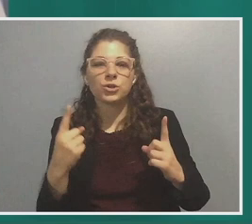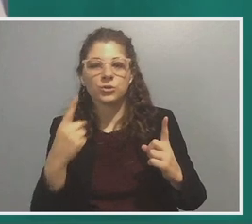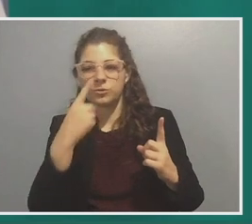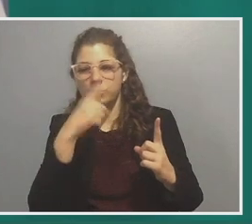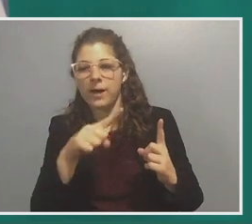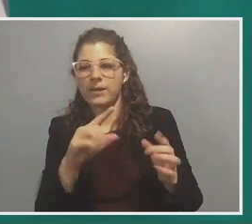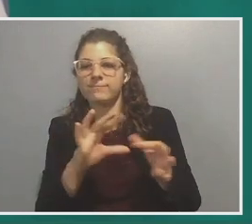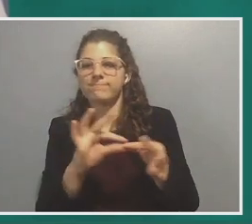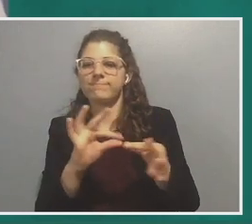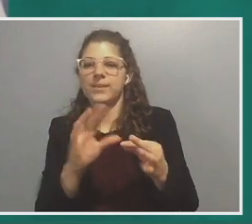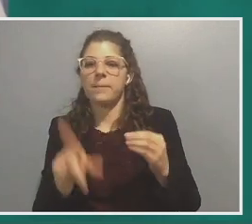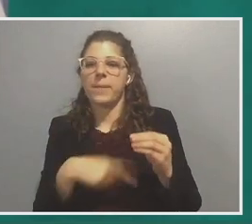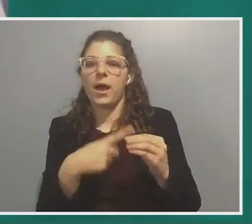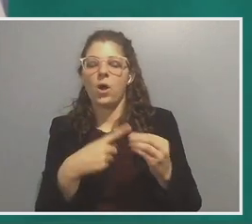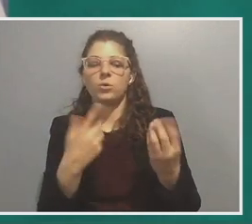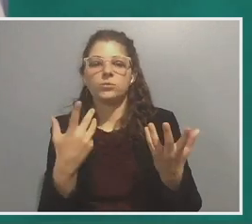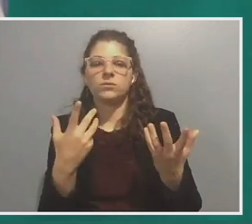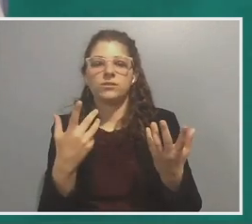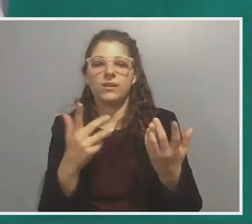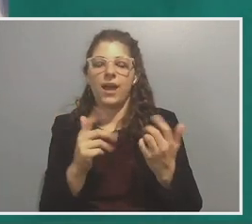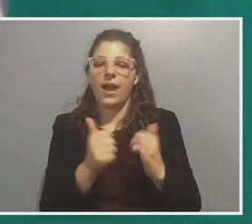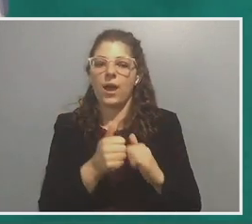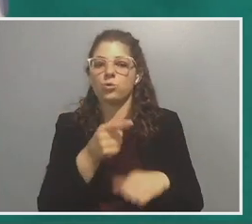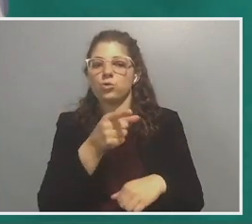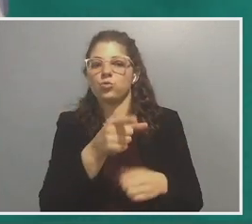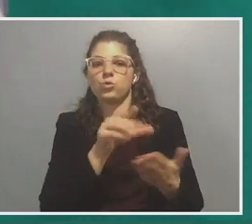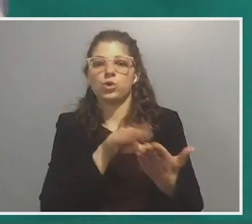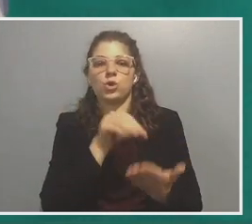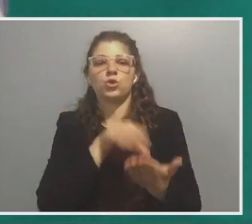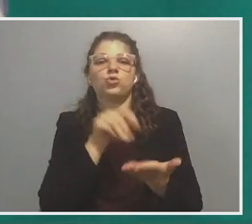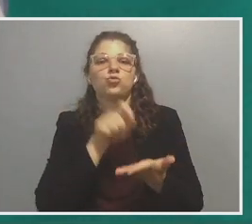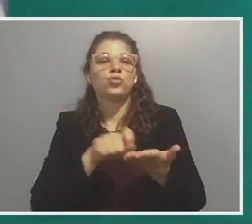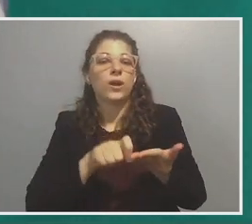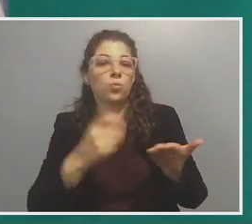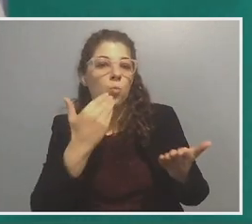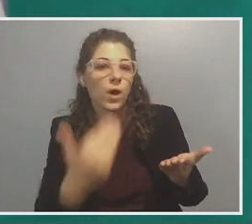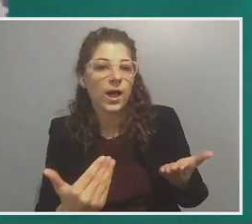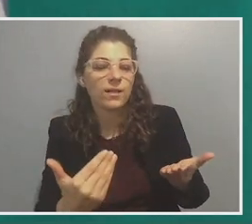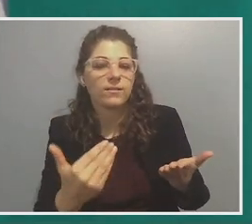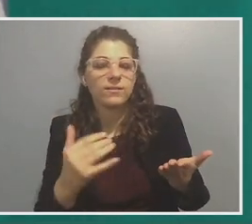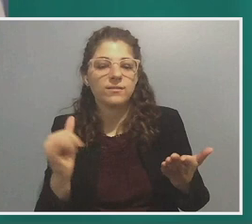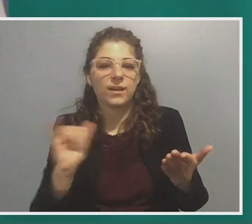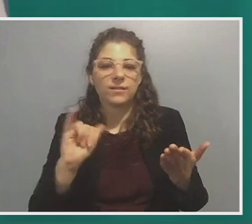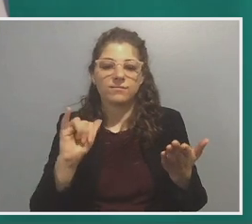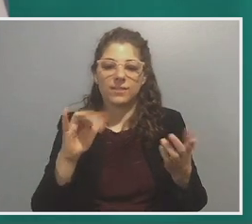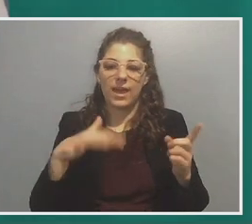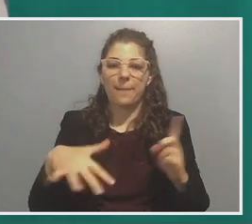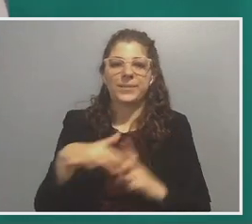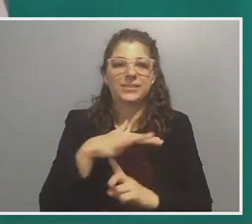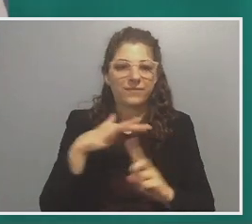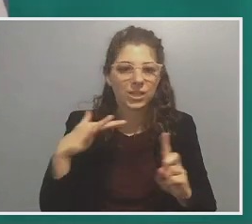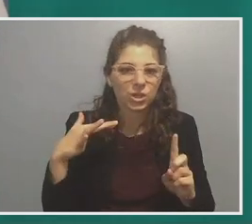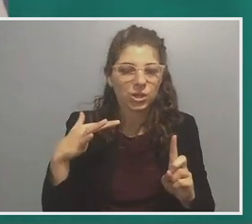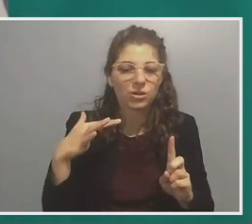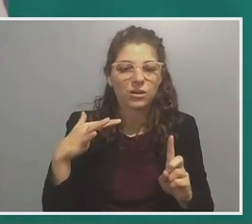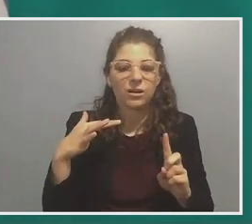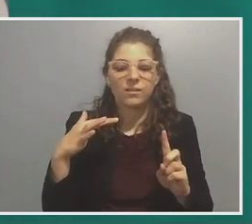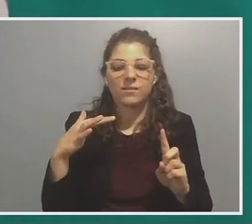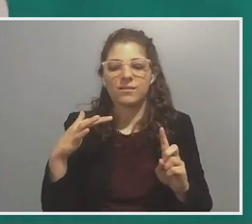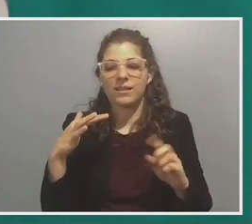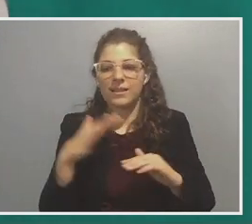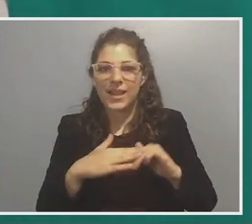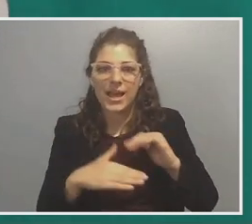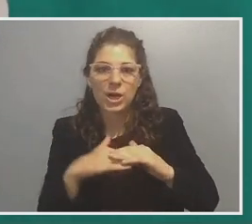about, uh, how you learned to write so well about the atmosphere and the layers of